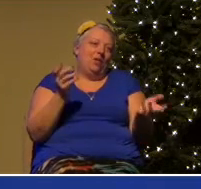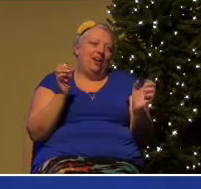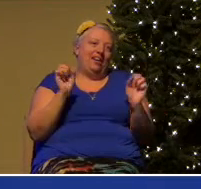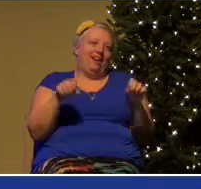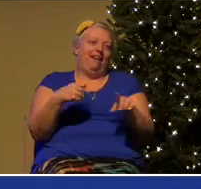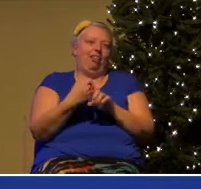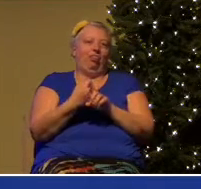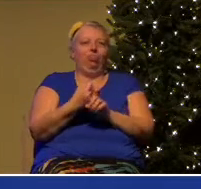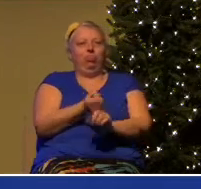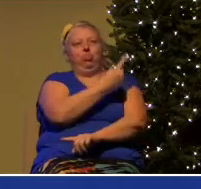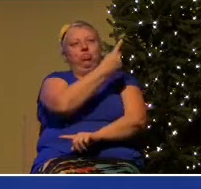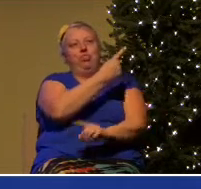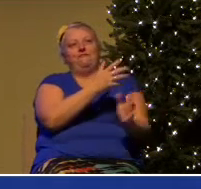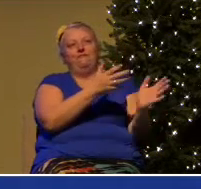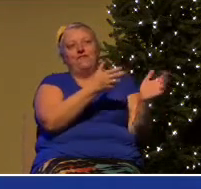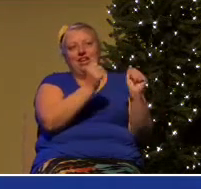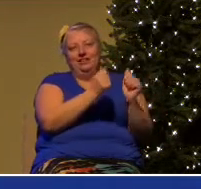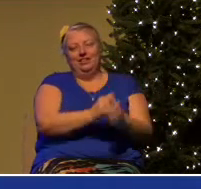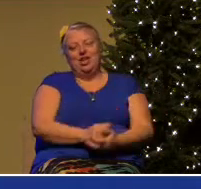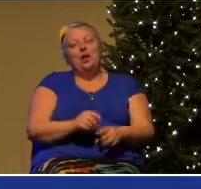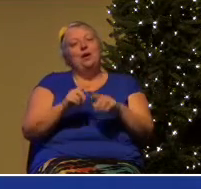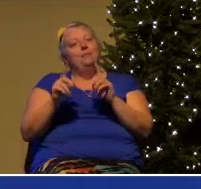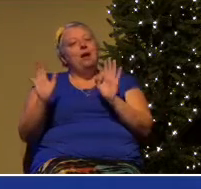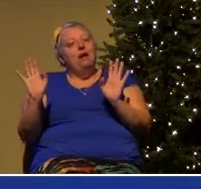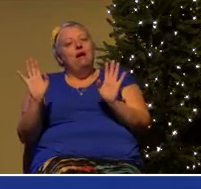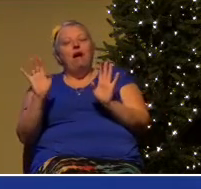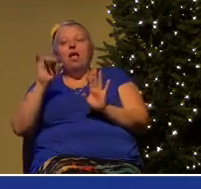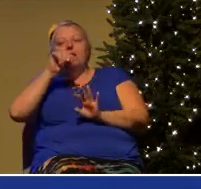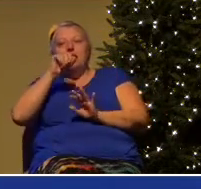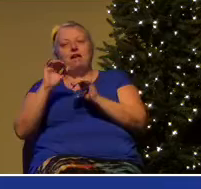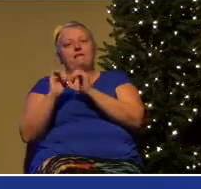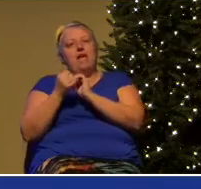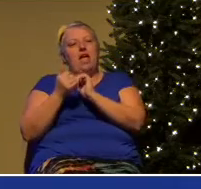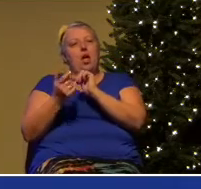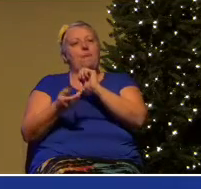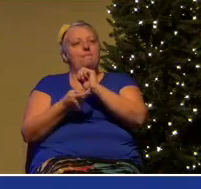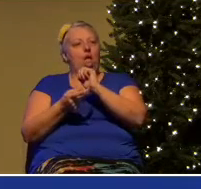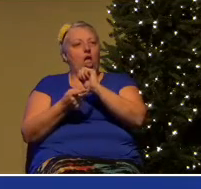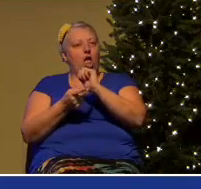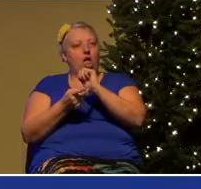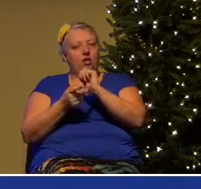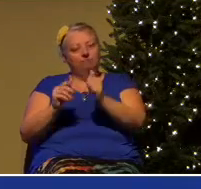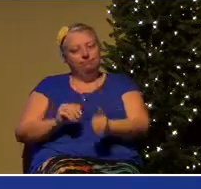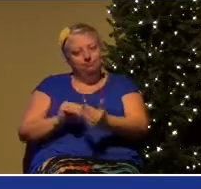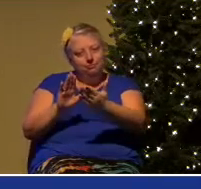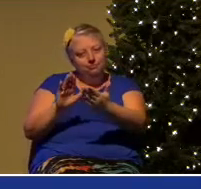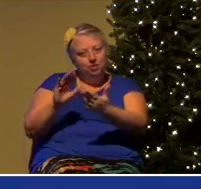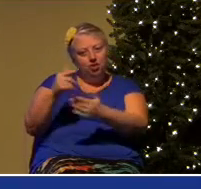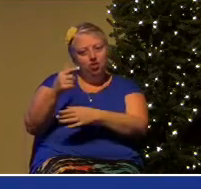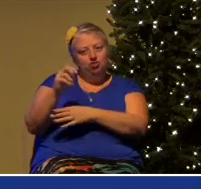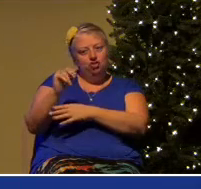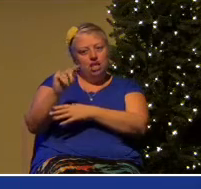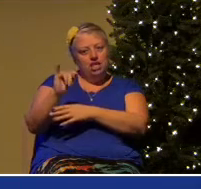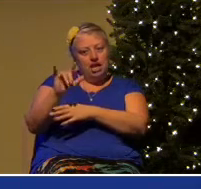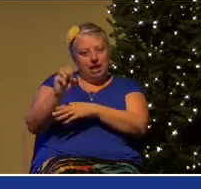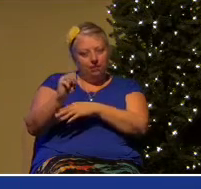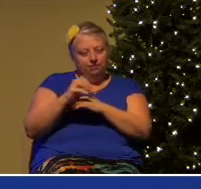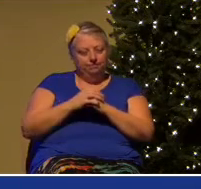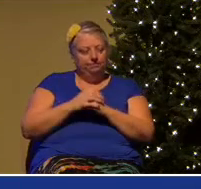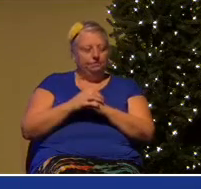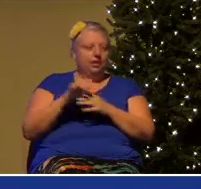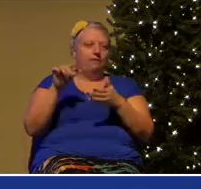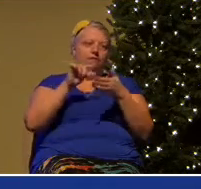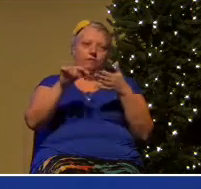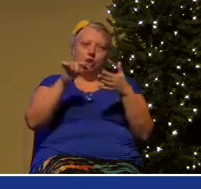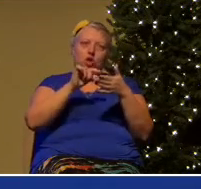love the way the Apostle Paul approaches his mission to the Gentiles in these verses that you have often